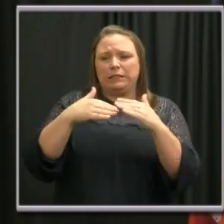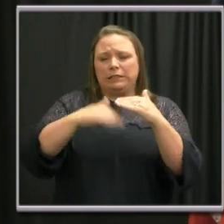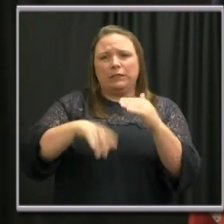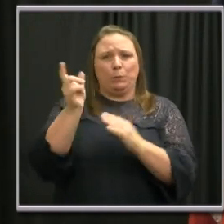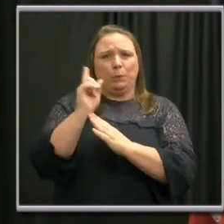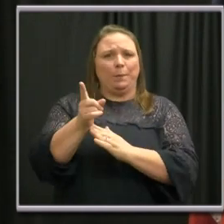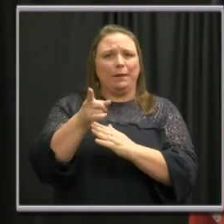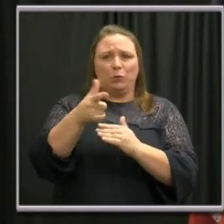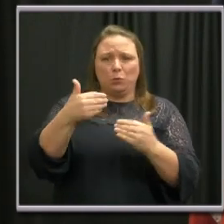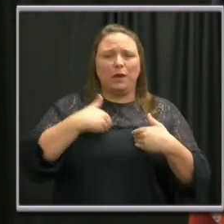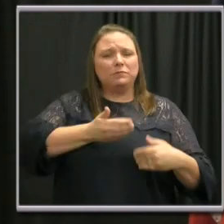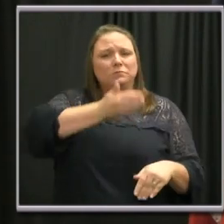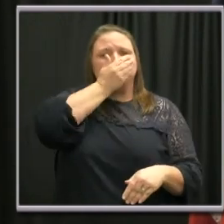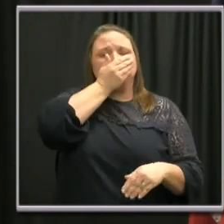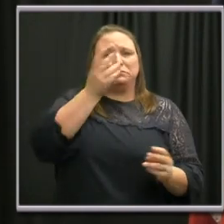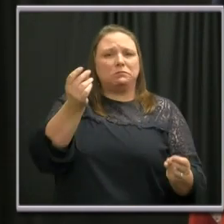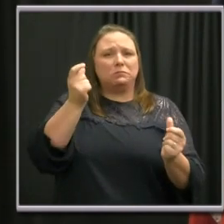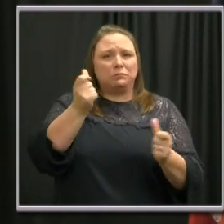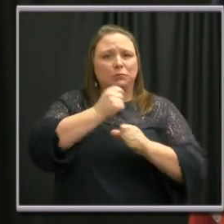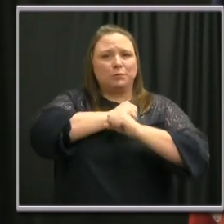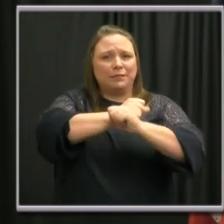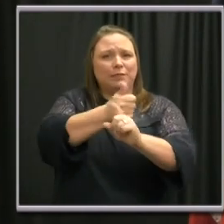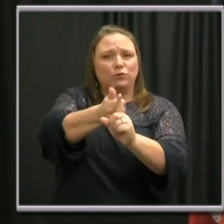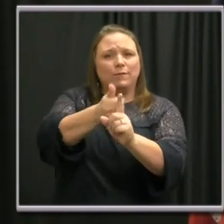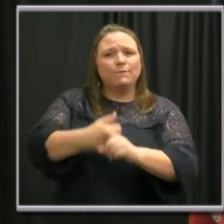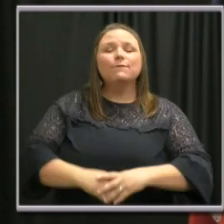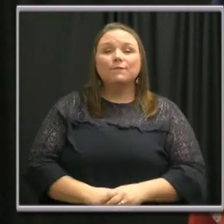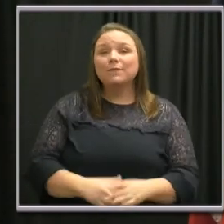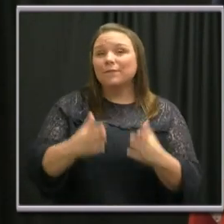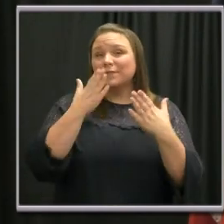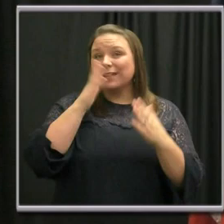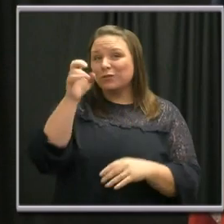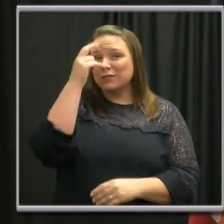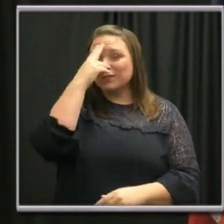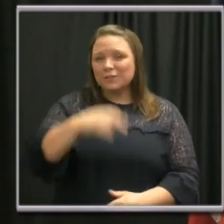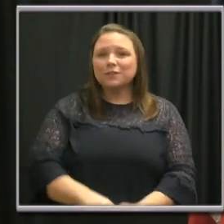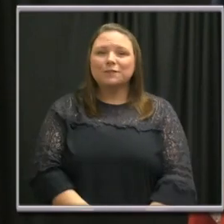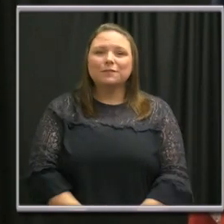you can make a face covering and protect yourselves. Thank you, Nashville.